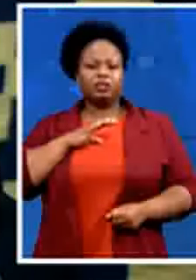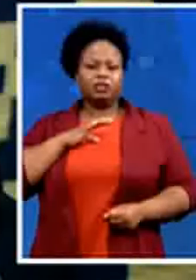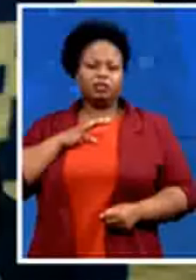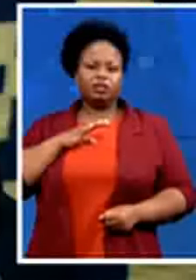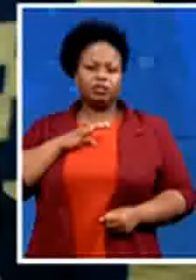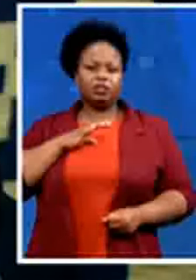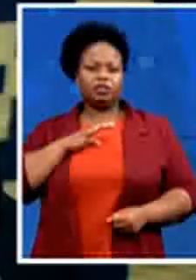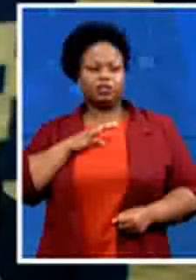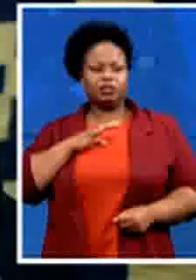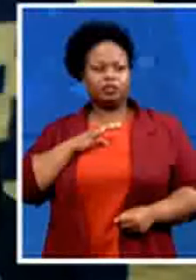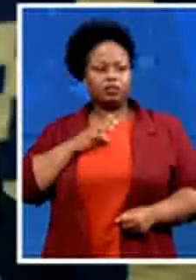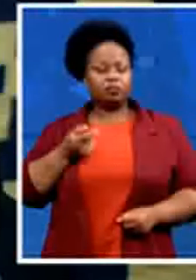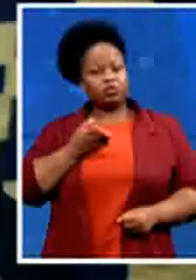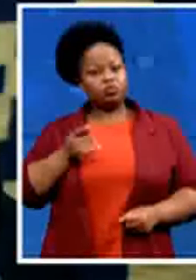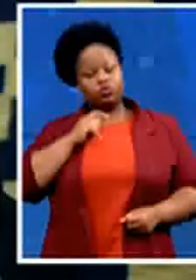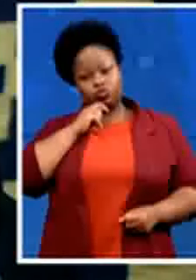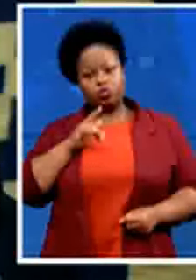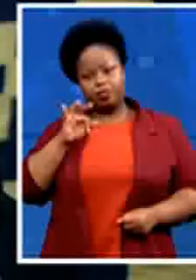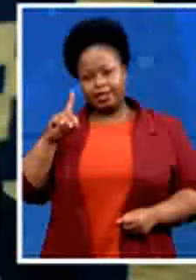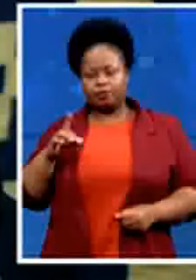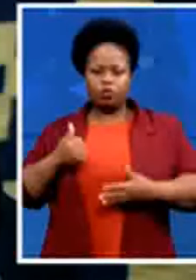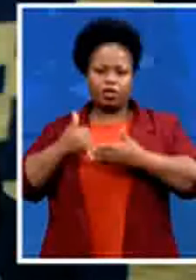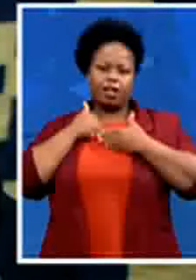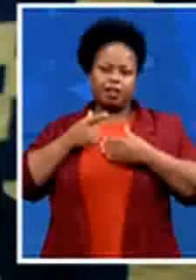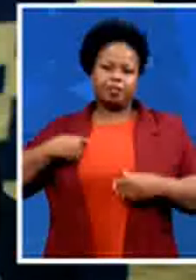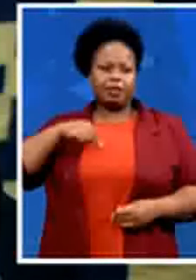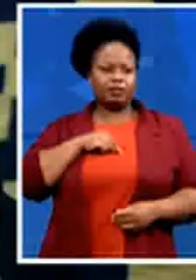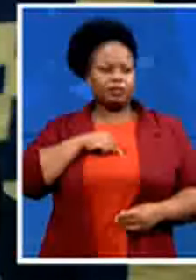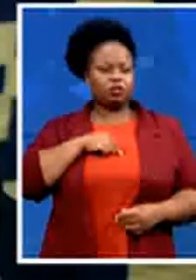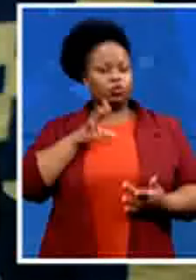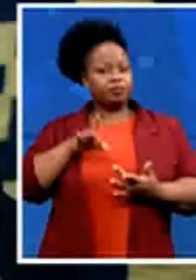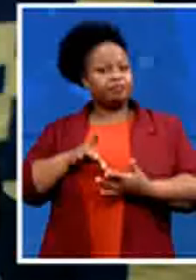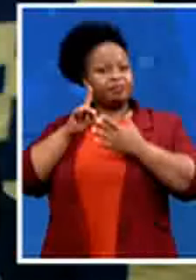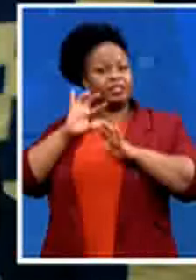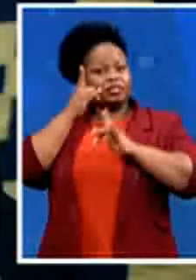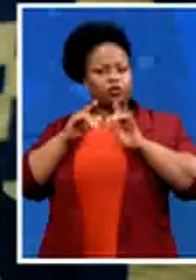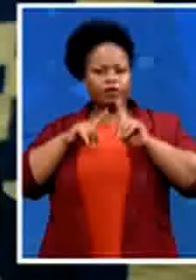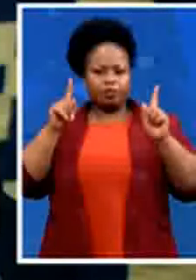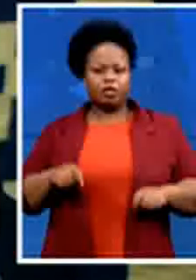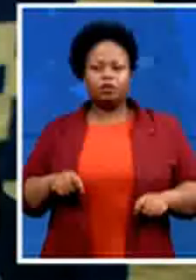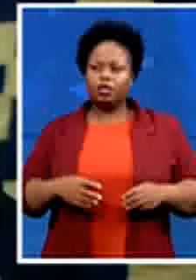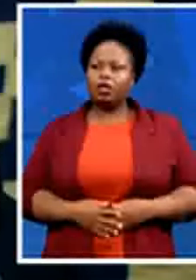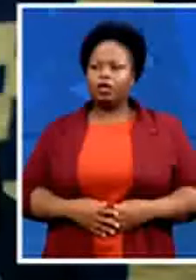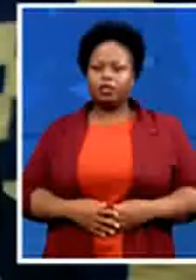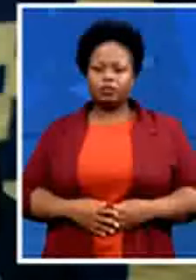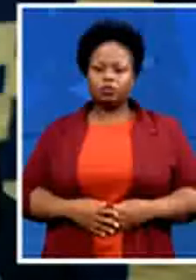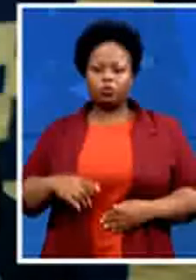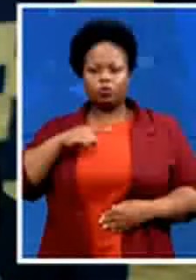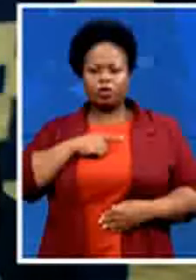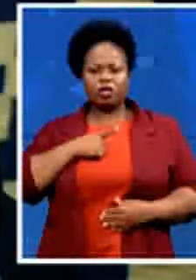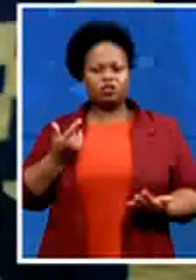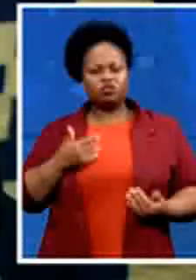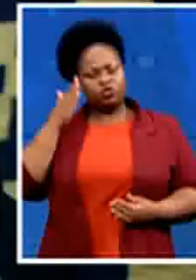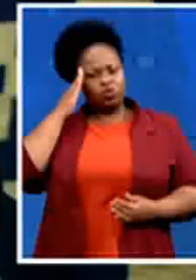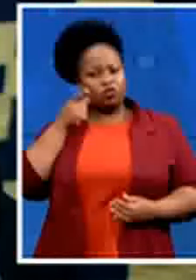will help us when we left the city of cape town we're in a lot of unfinished business so we're going